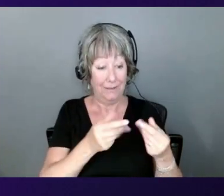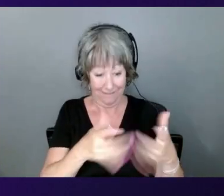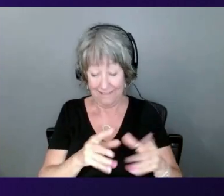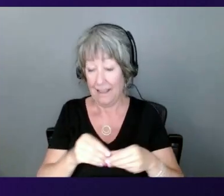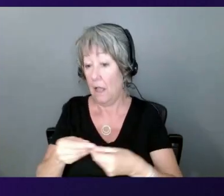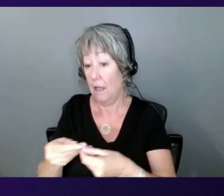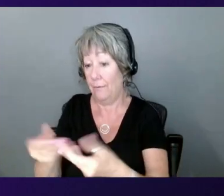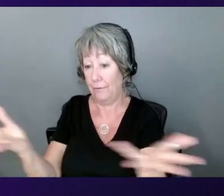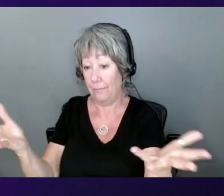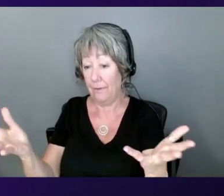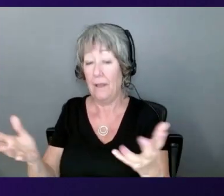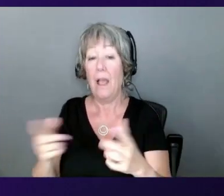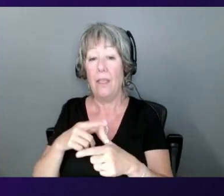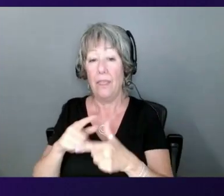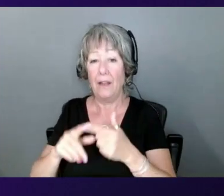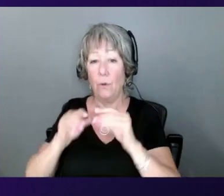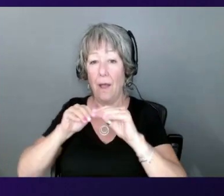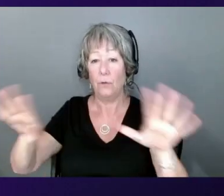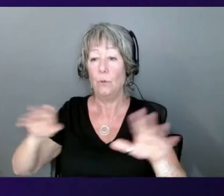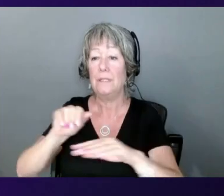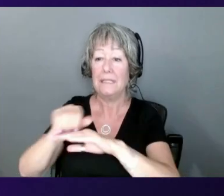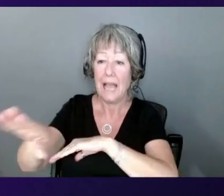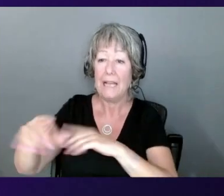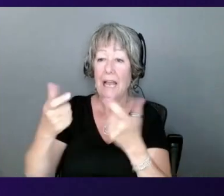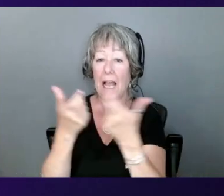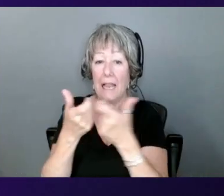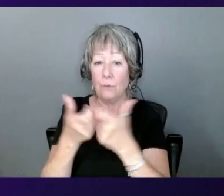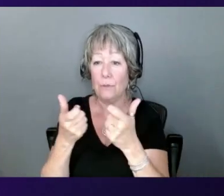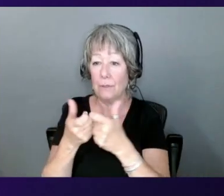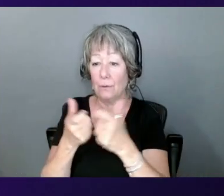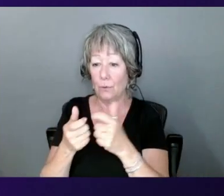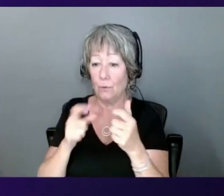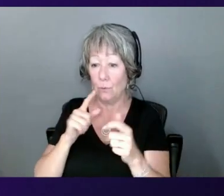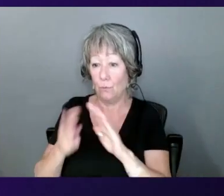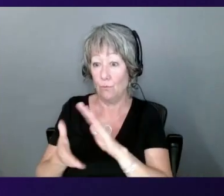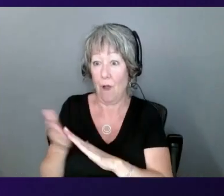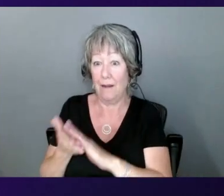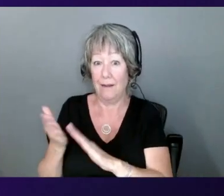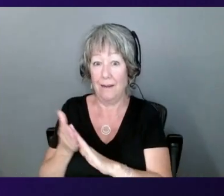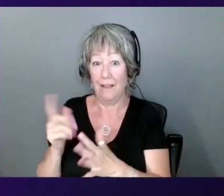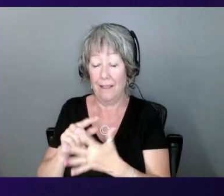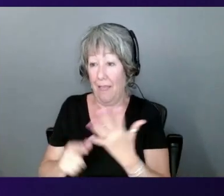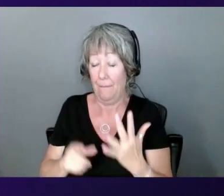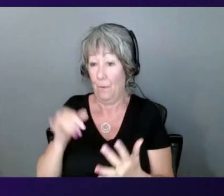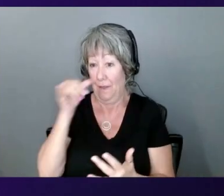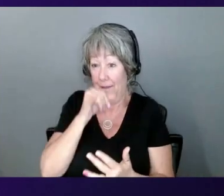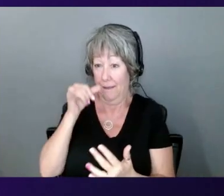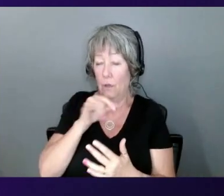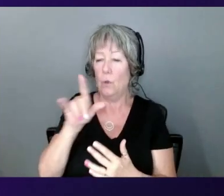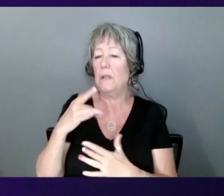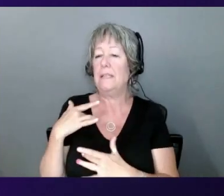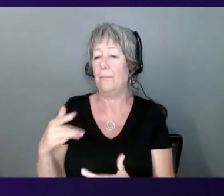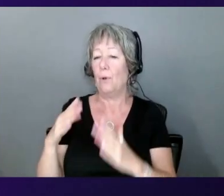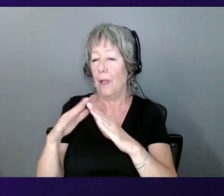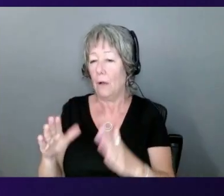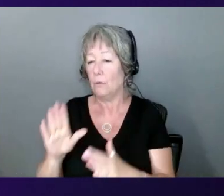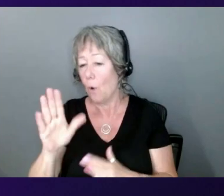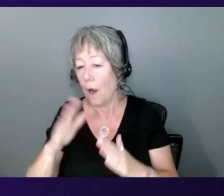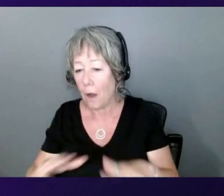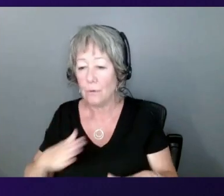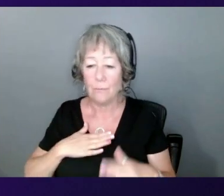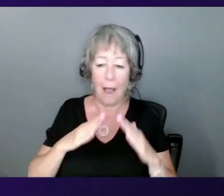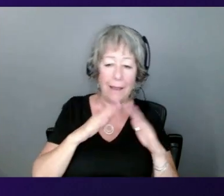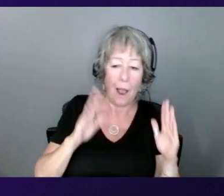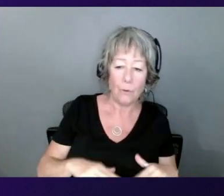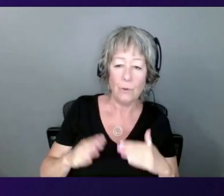need to deliver electricity and power to power them. Just think about it. a typical house, your house, my house, in the